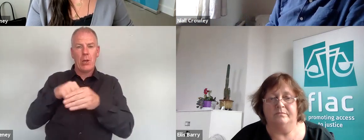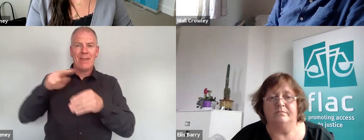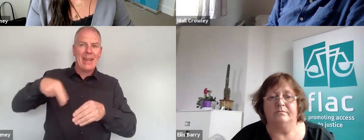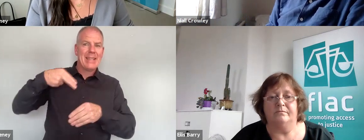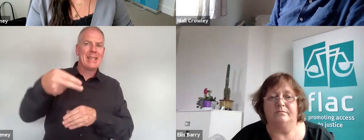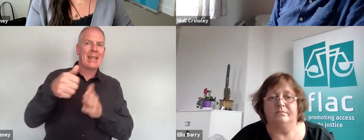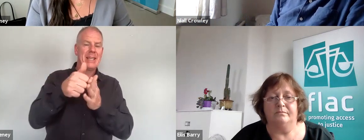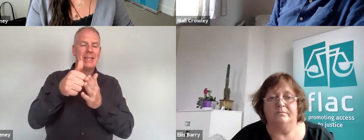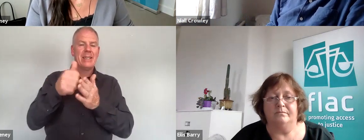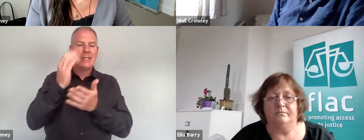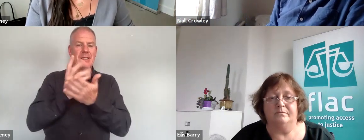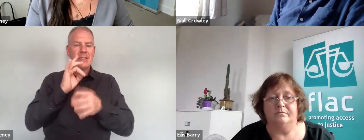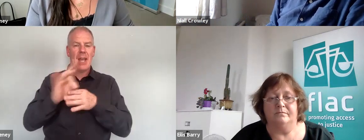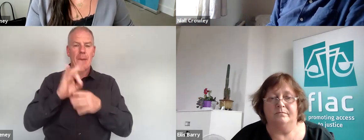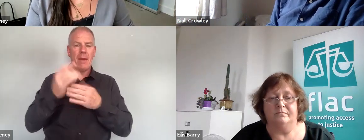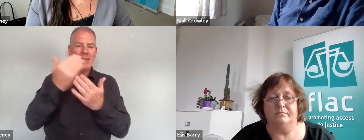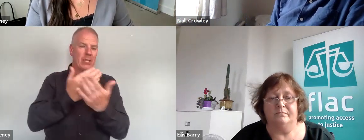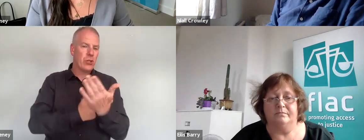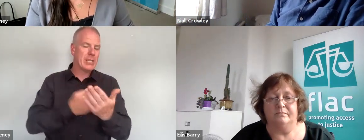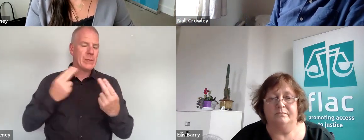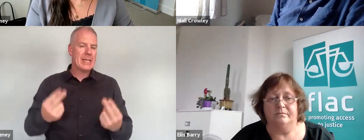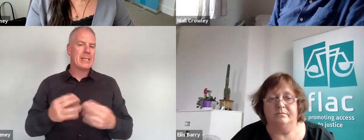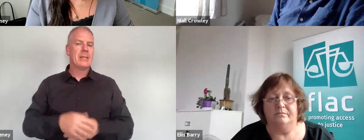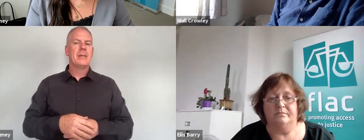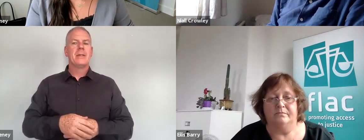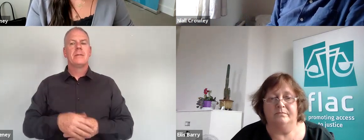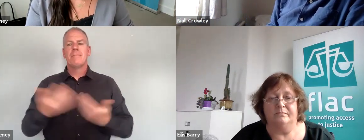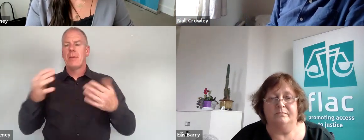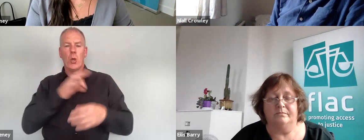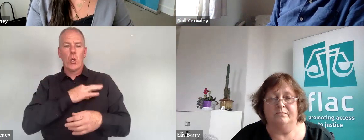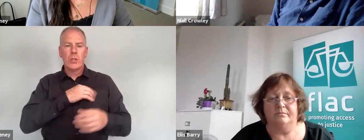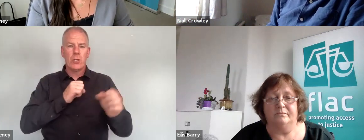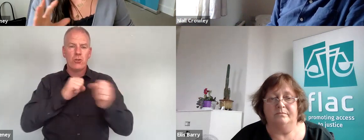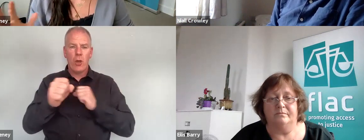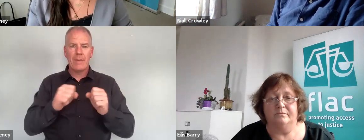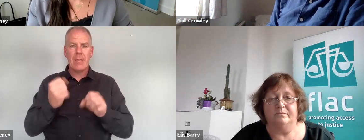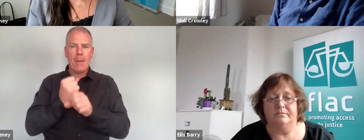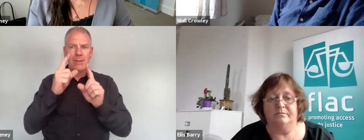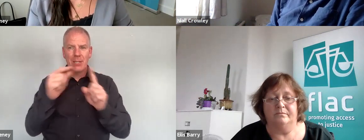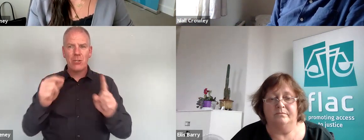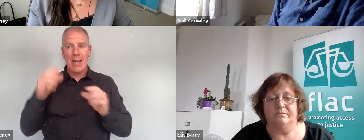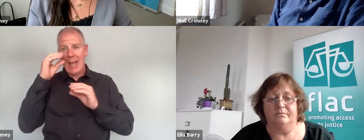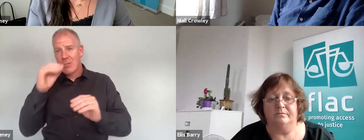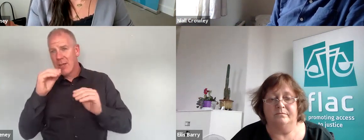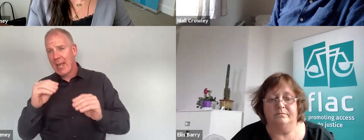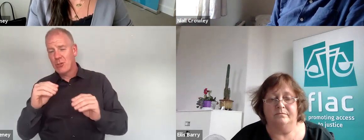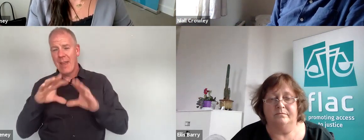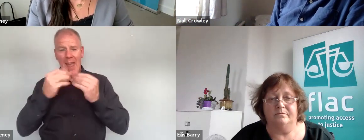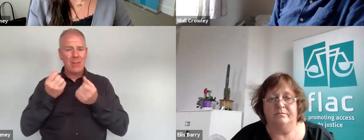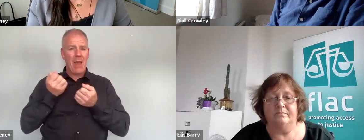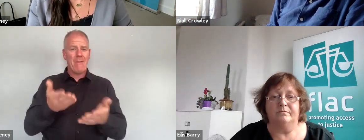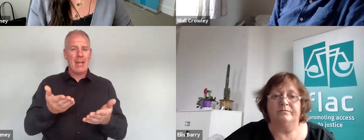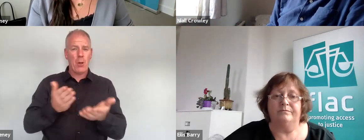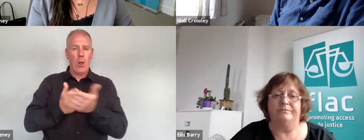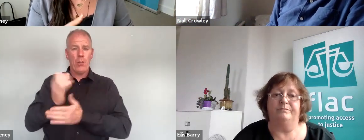generation of legislation issues to goods and services digitally so education has been available over